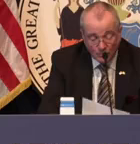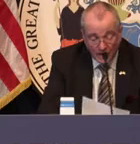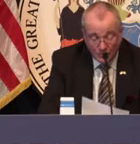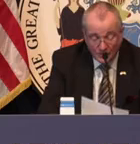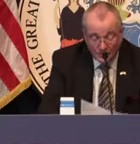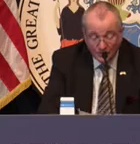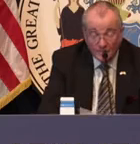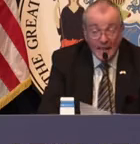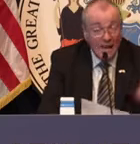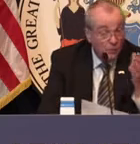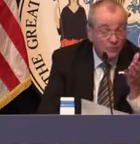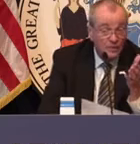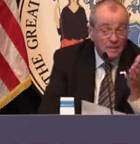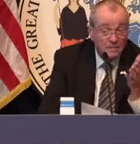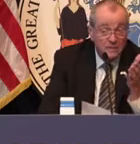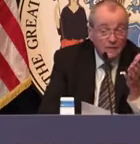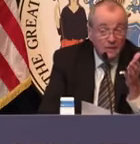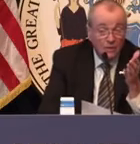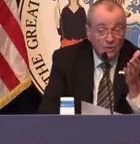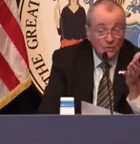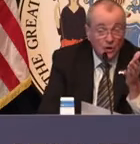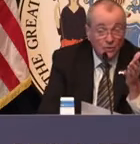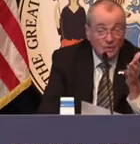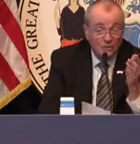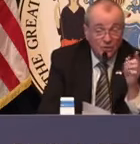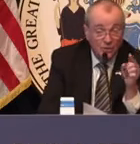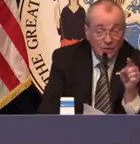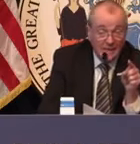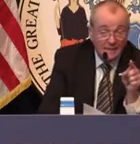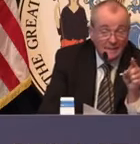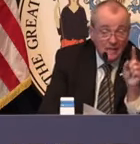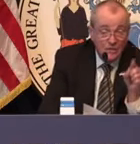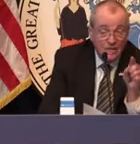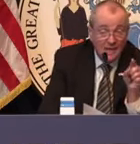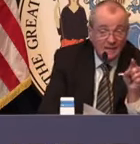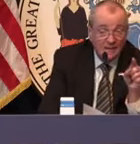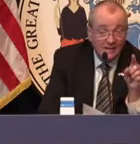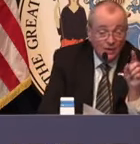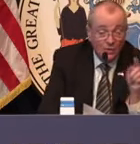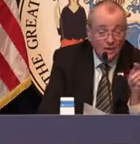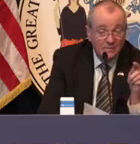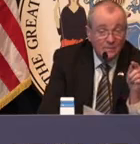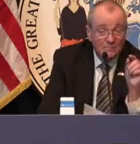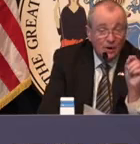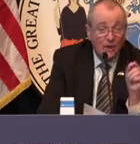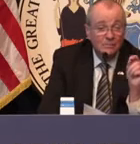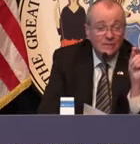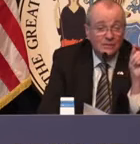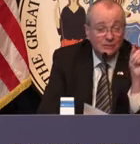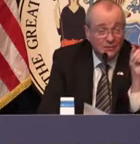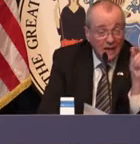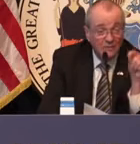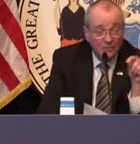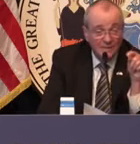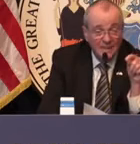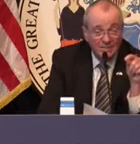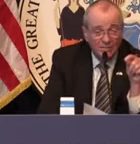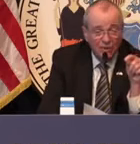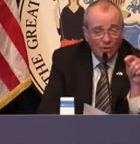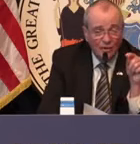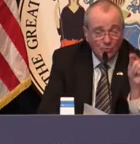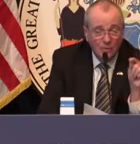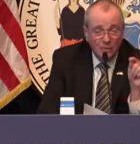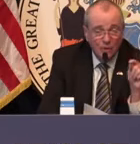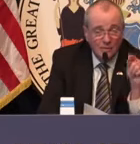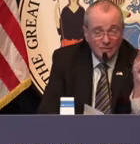lights than red ones. And we're seeing them across our regions, although, again, each day a green ball means it's down from the